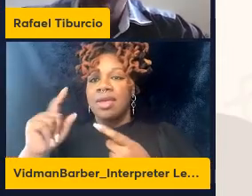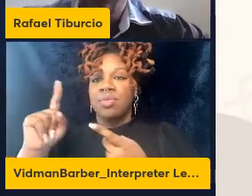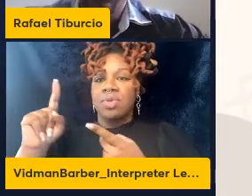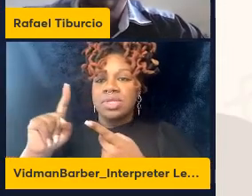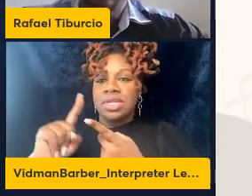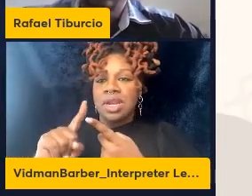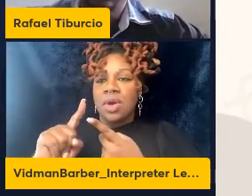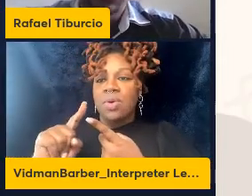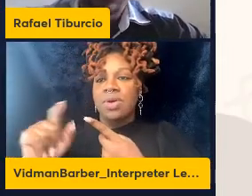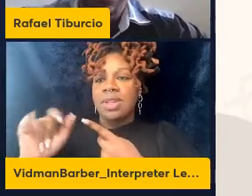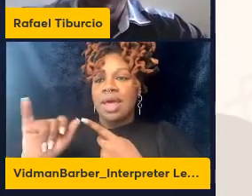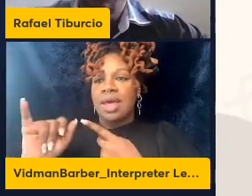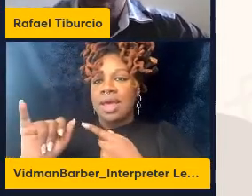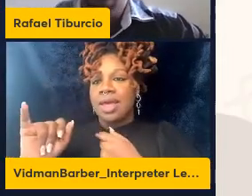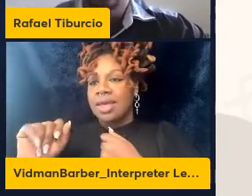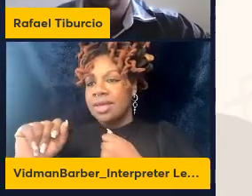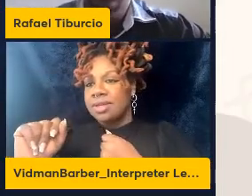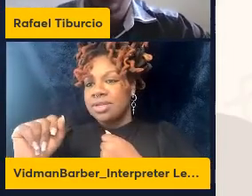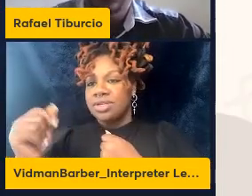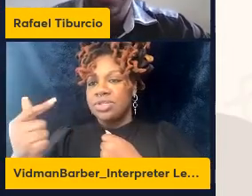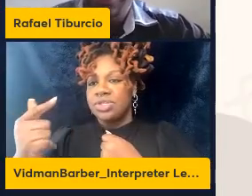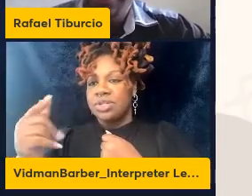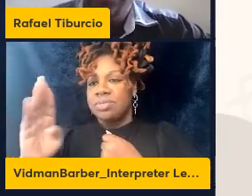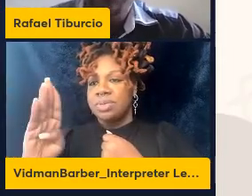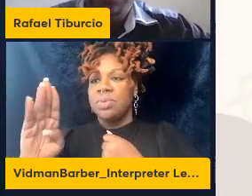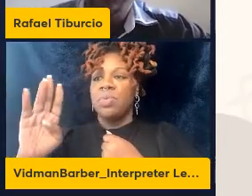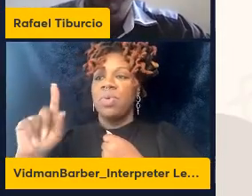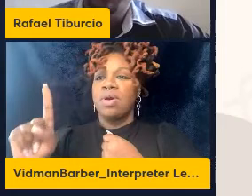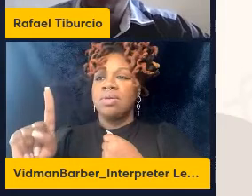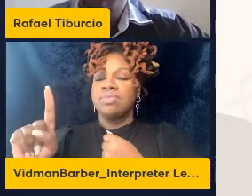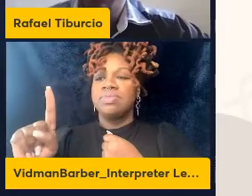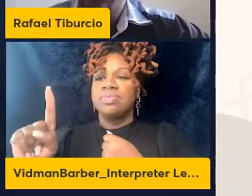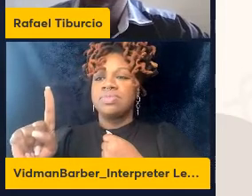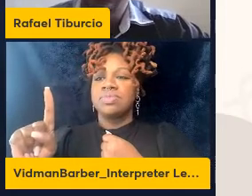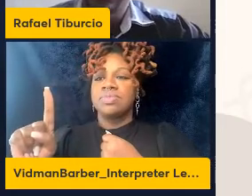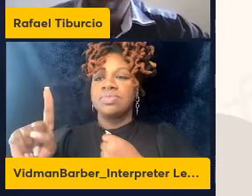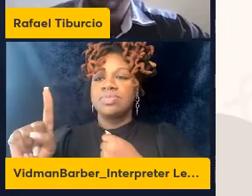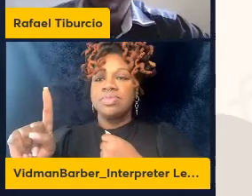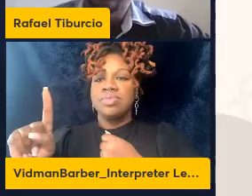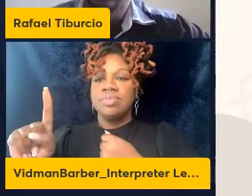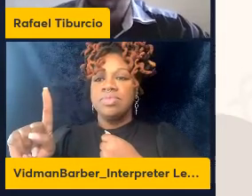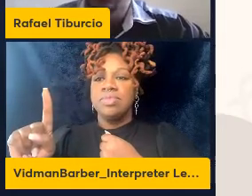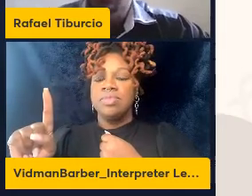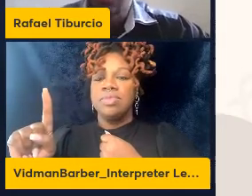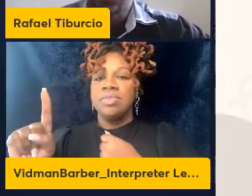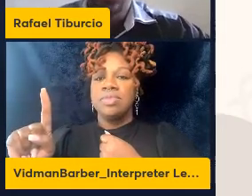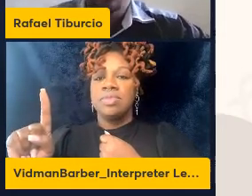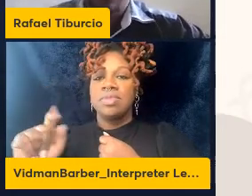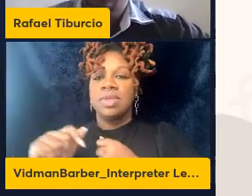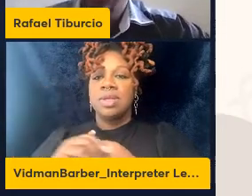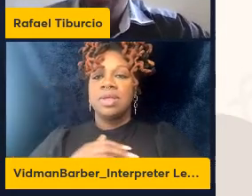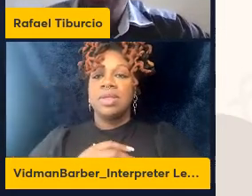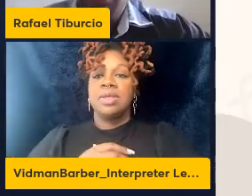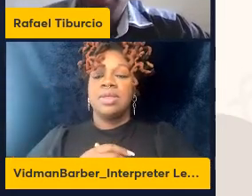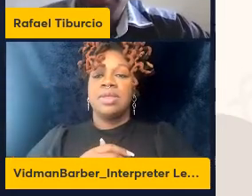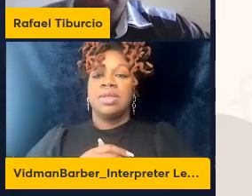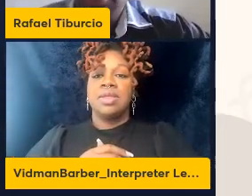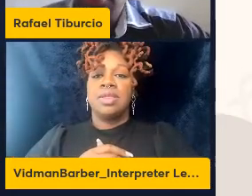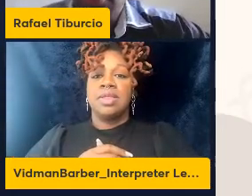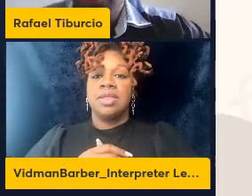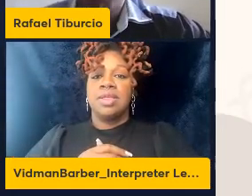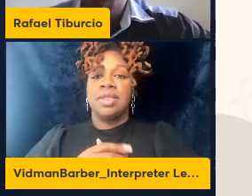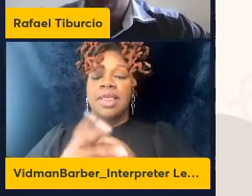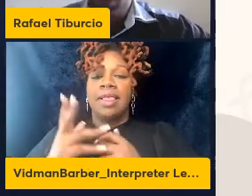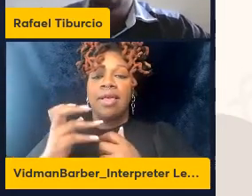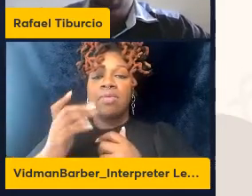compared to non-TBI iris patients and higher markers of proliferation and cytotoxicity as well but just let me draw your